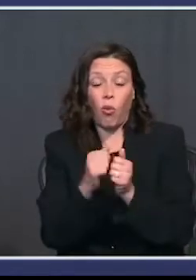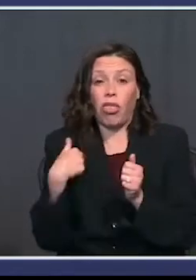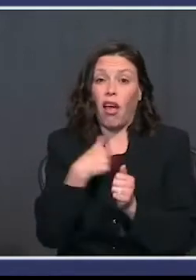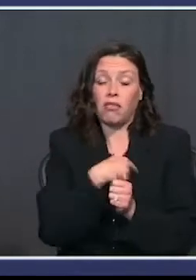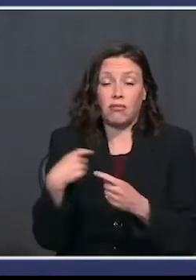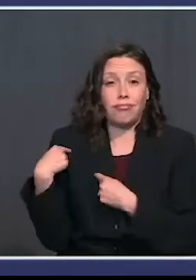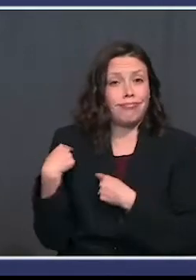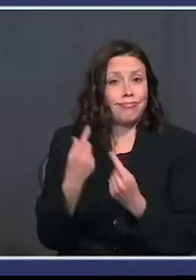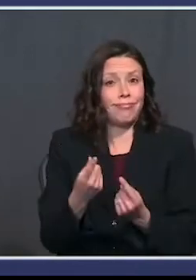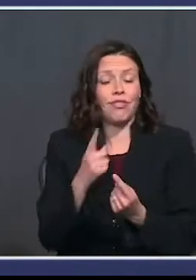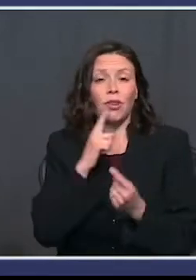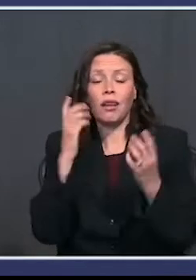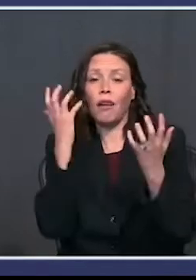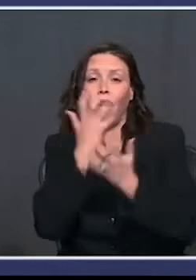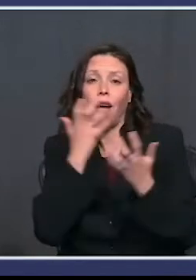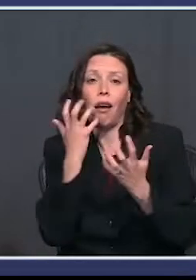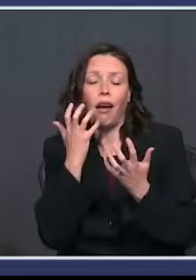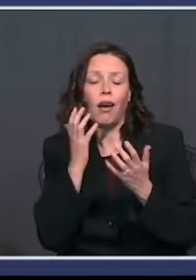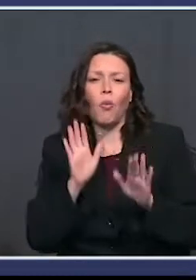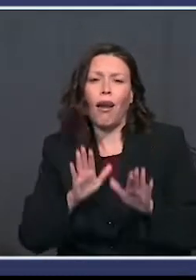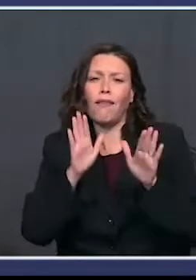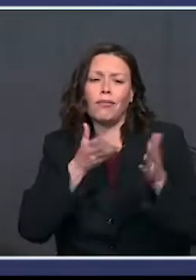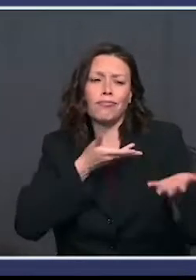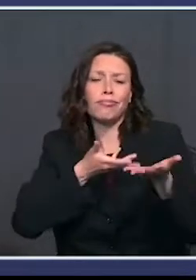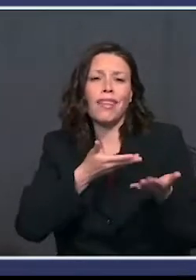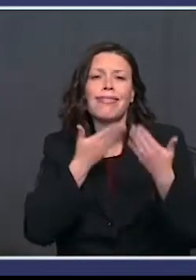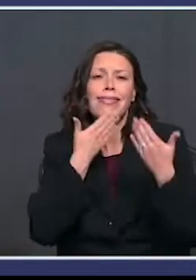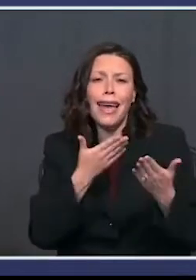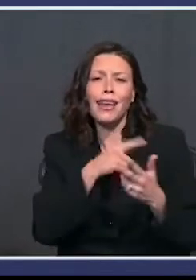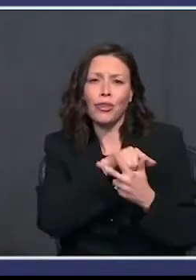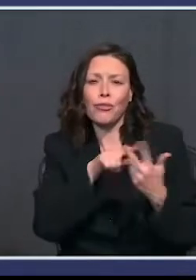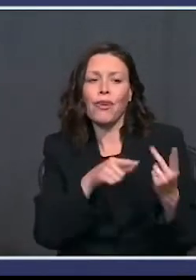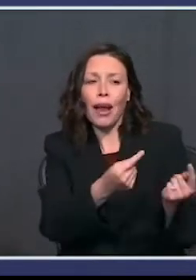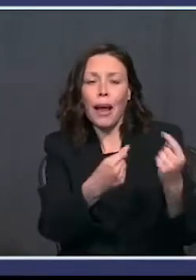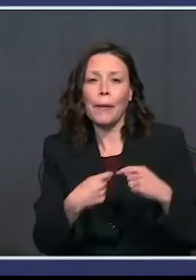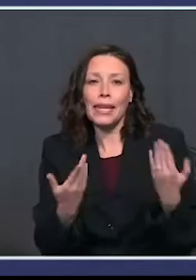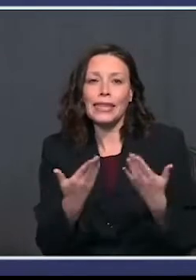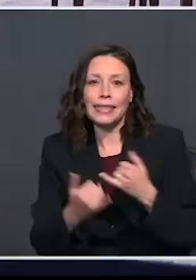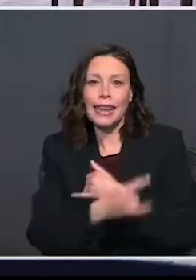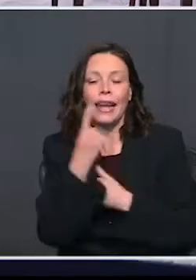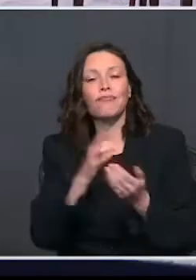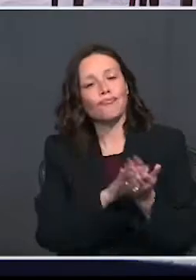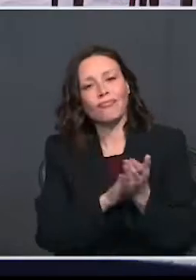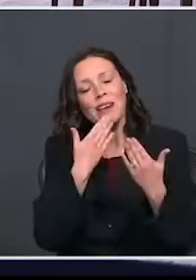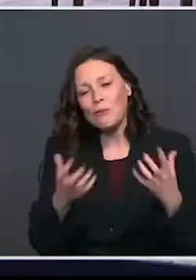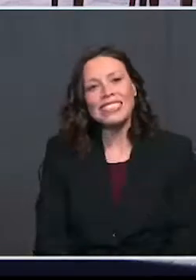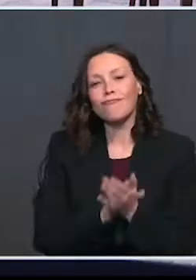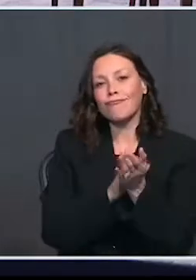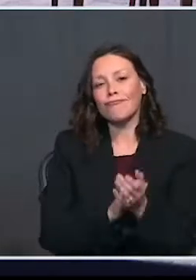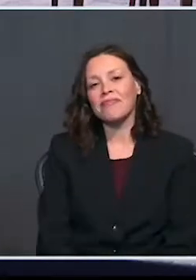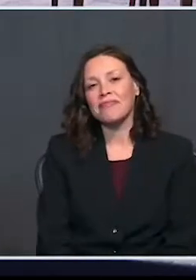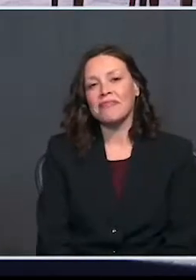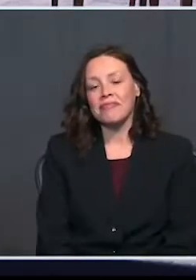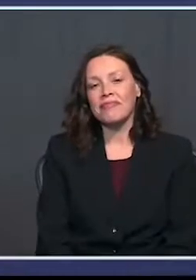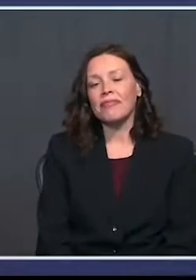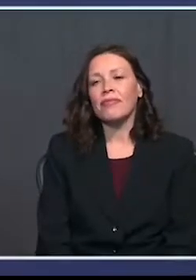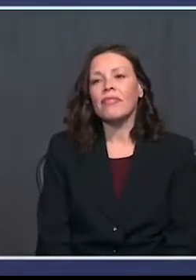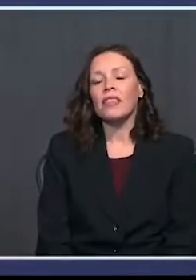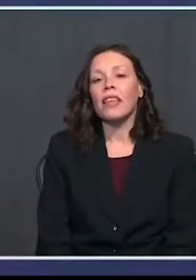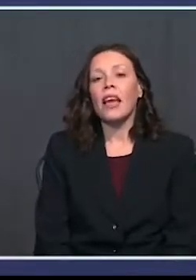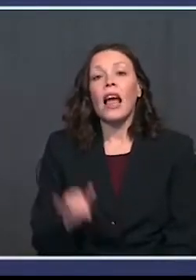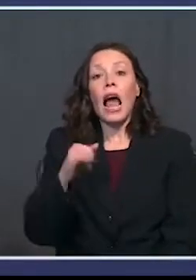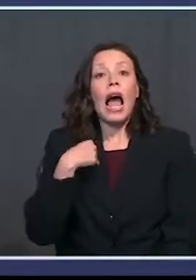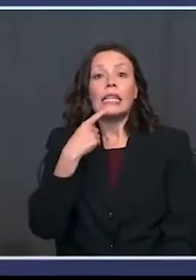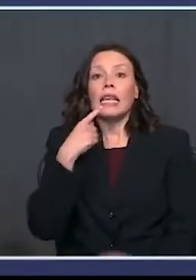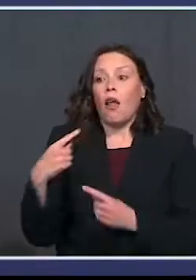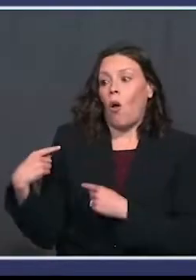and they've been incredible to work with. And I want to thank you all for being here. Please. Thank you very much. Thank you. As I've stated